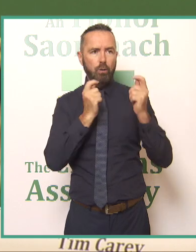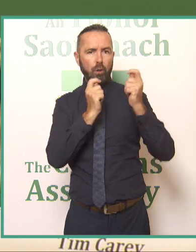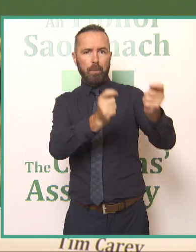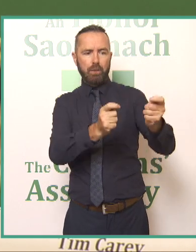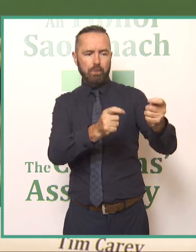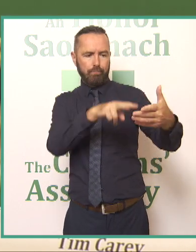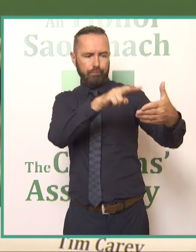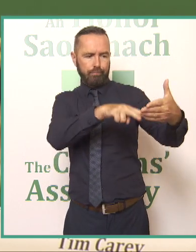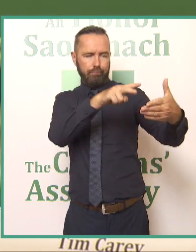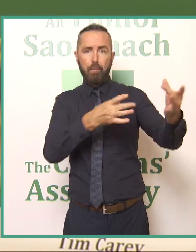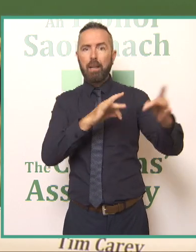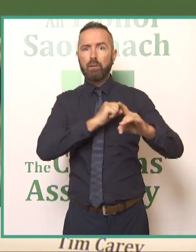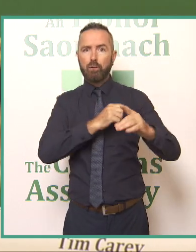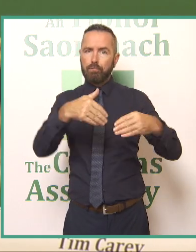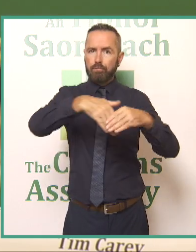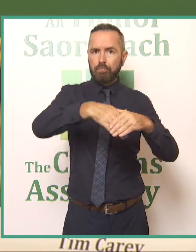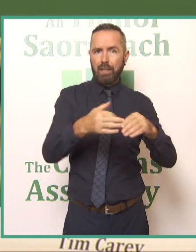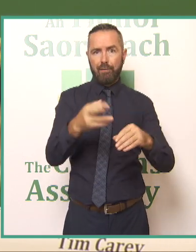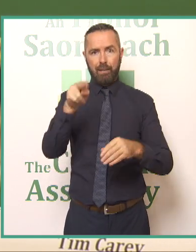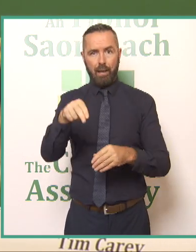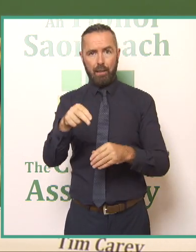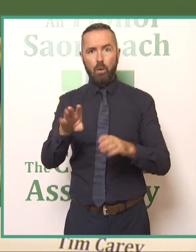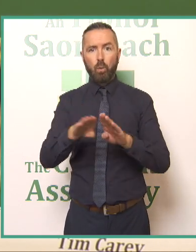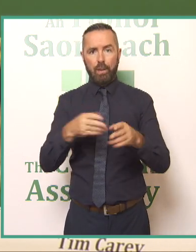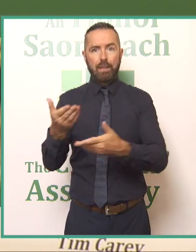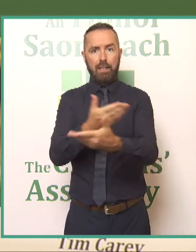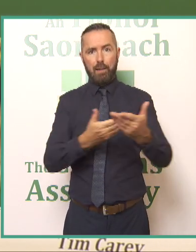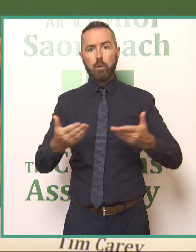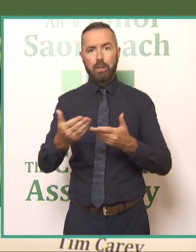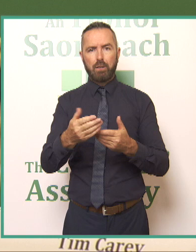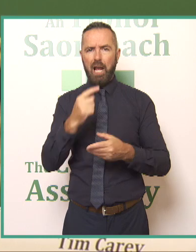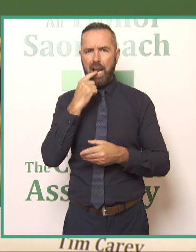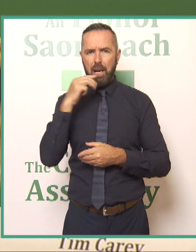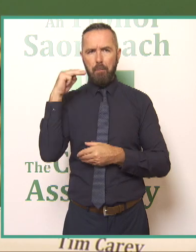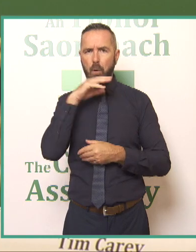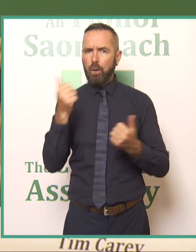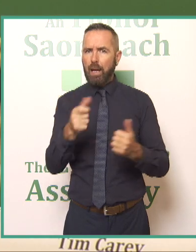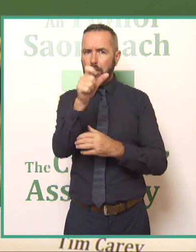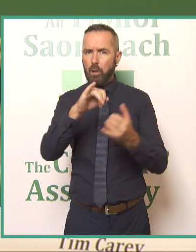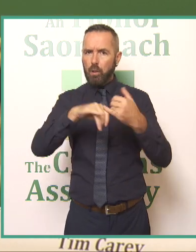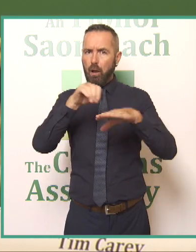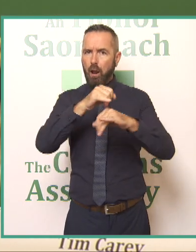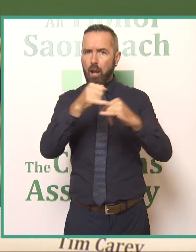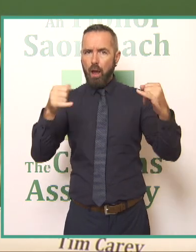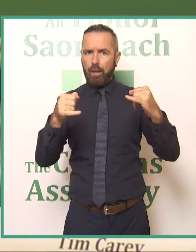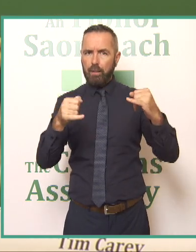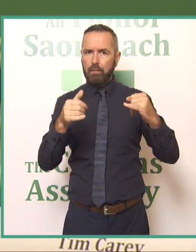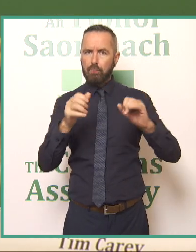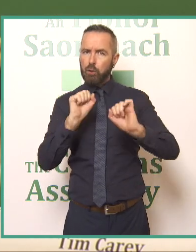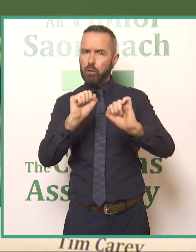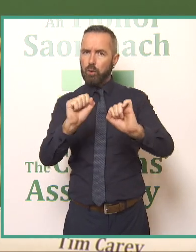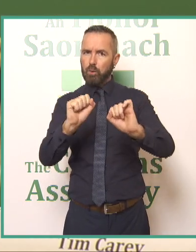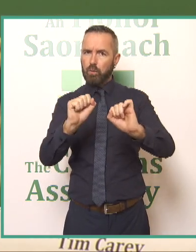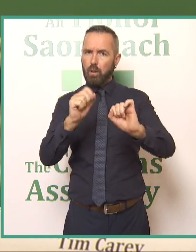to make sure that we're incorporating as much as we can in our deliberations so it's really important for anyone who's tuning in online that you